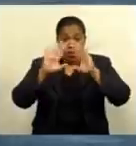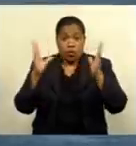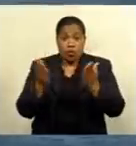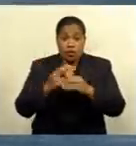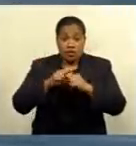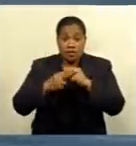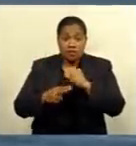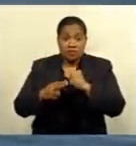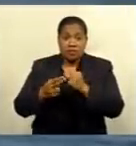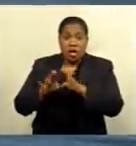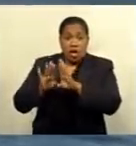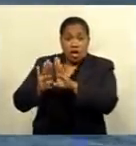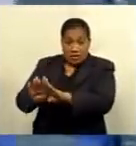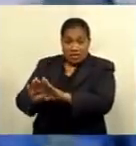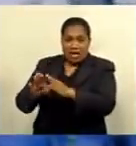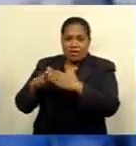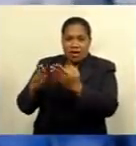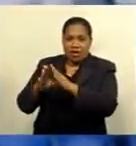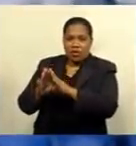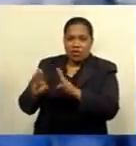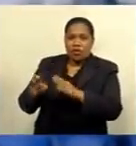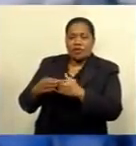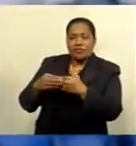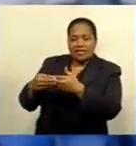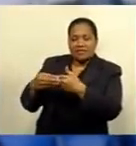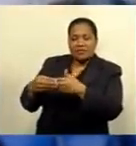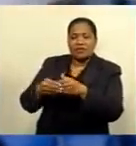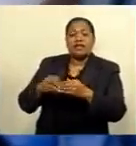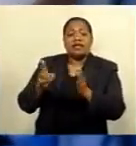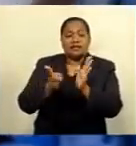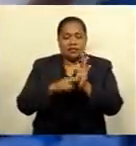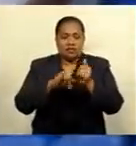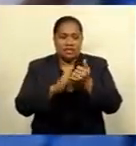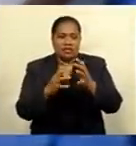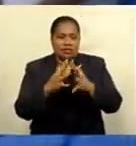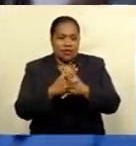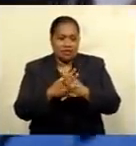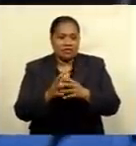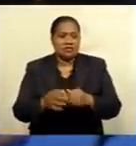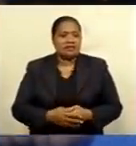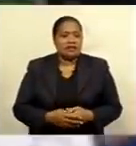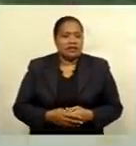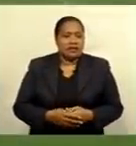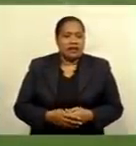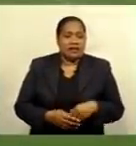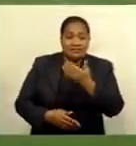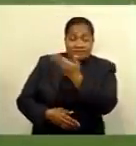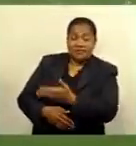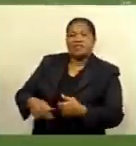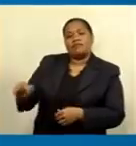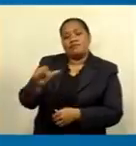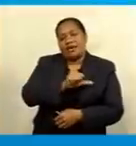eased in New South Wales. And later in sports, fairytale return for Wallaby, Quaid Cooper.